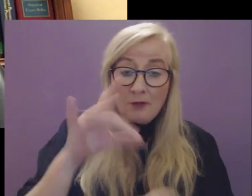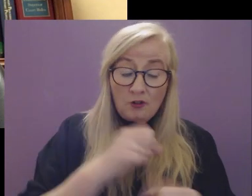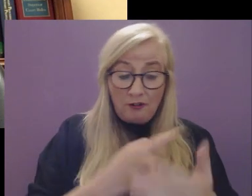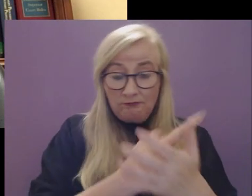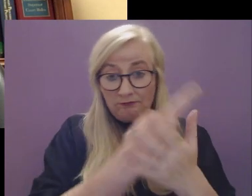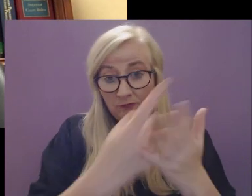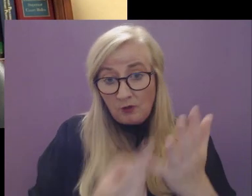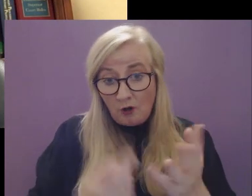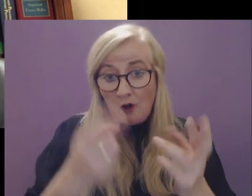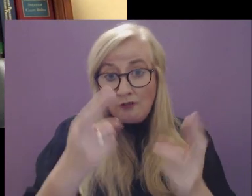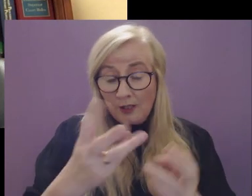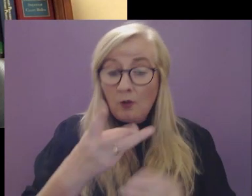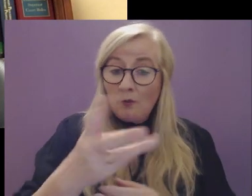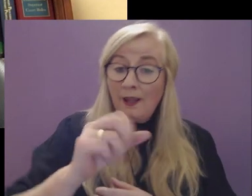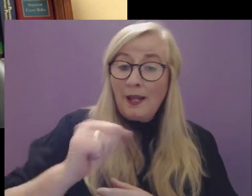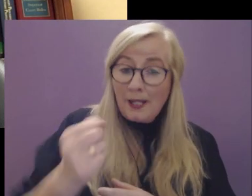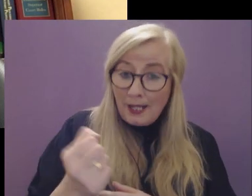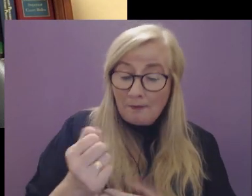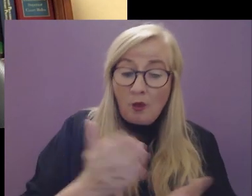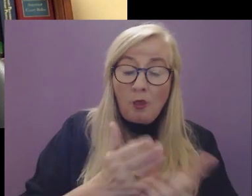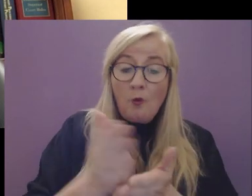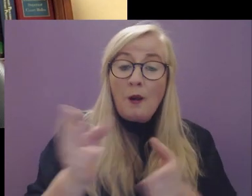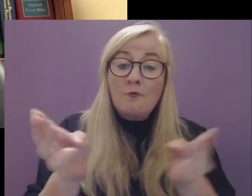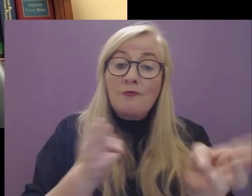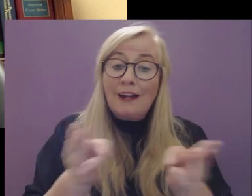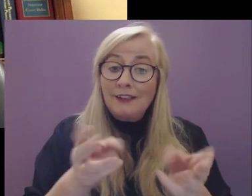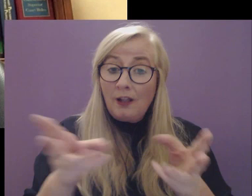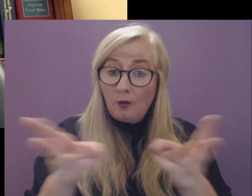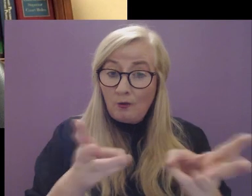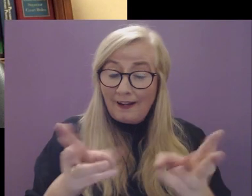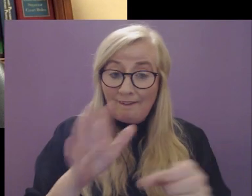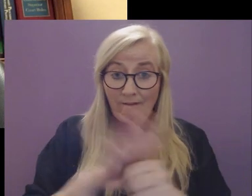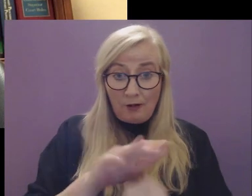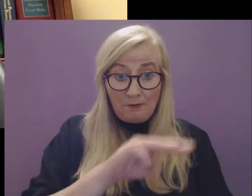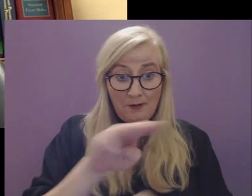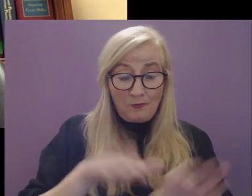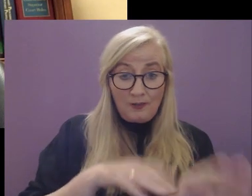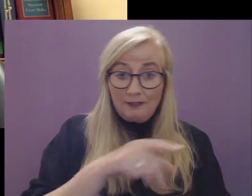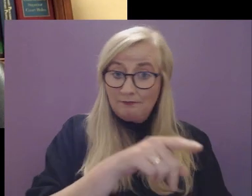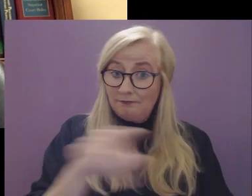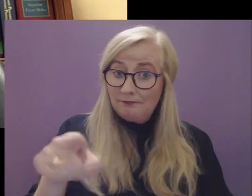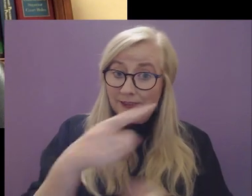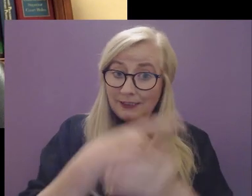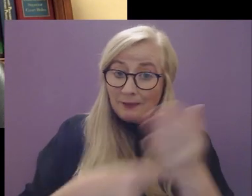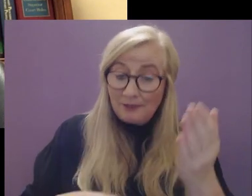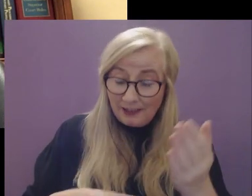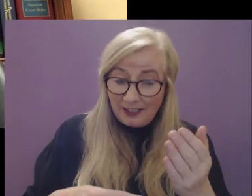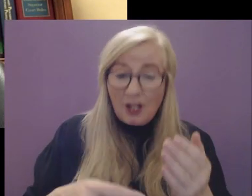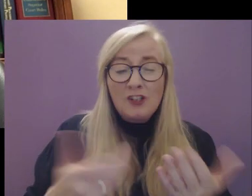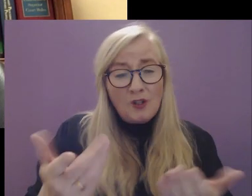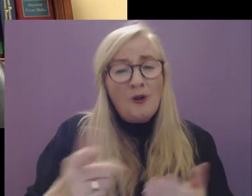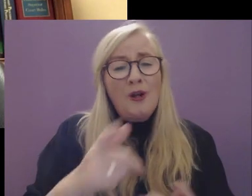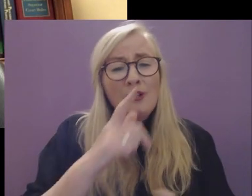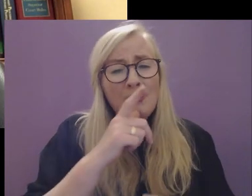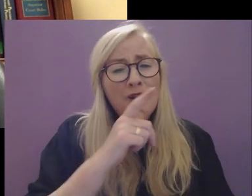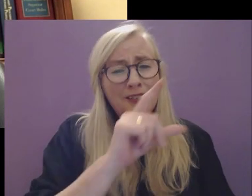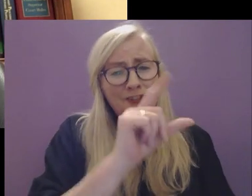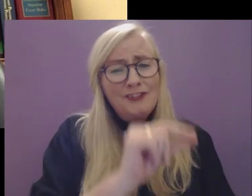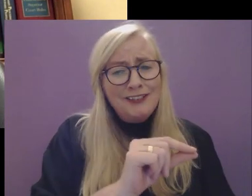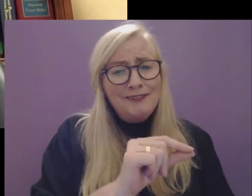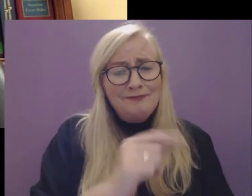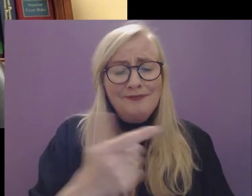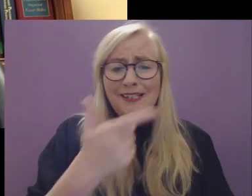that these rights will be upheld in a very practical way for people with disabilities. But, talk is cheap